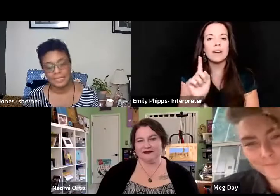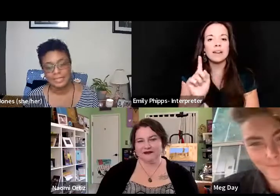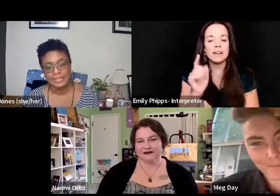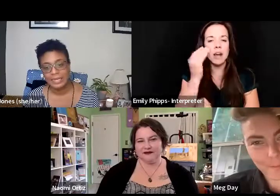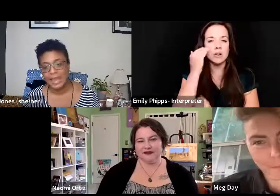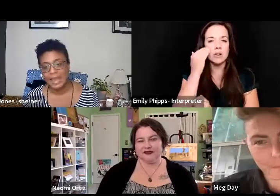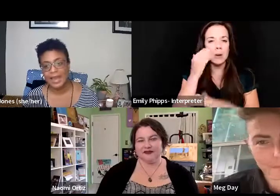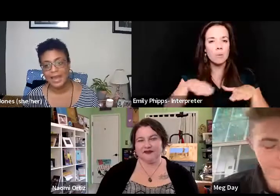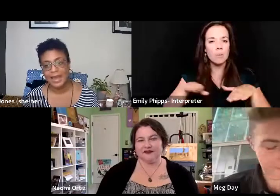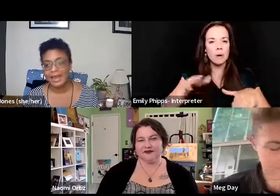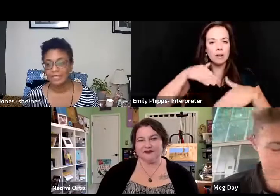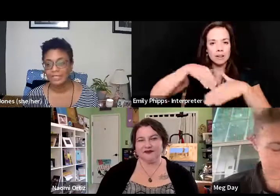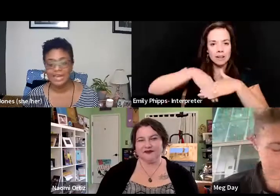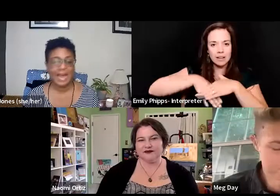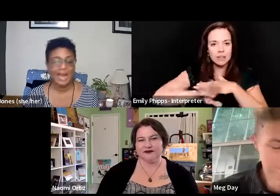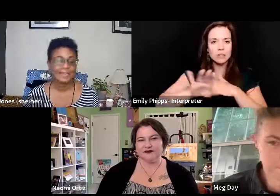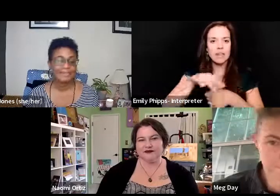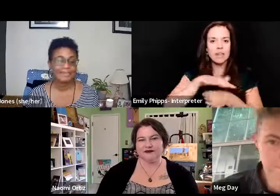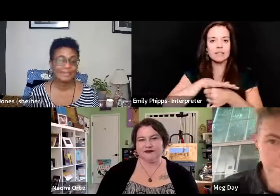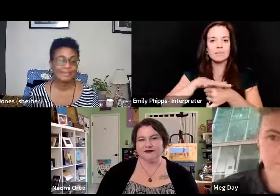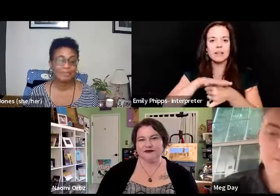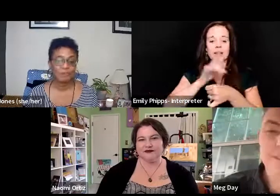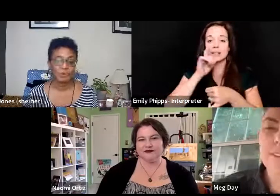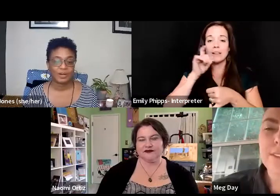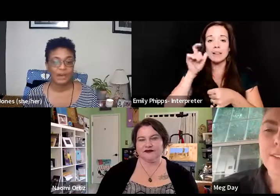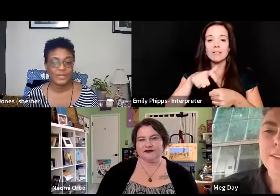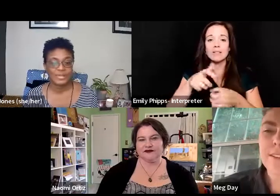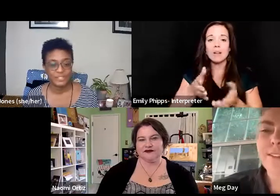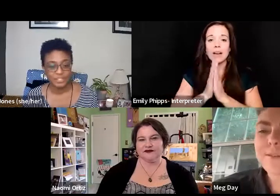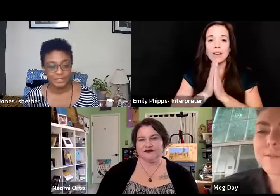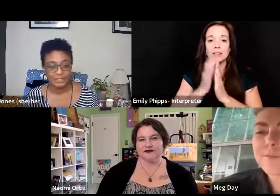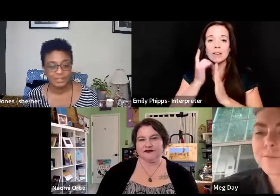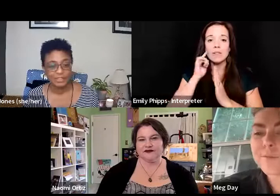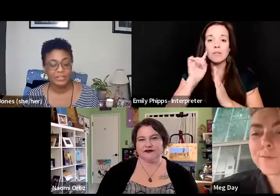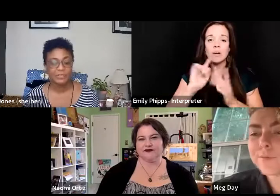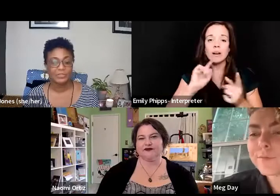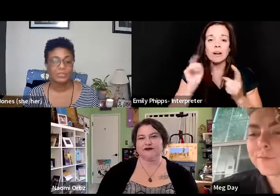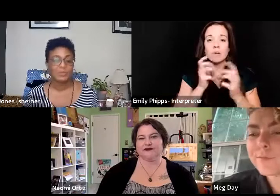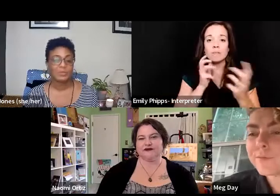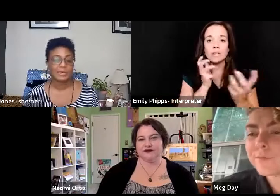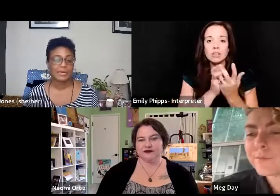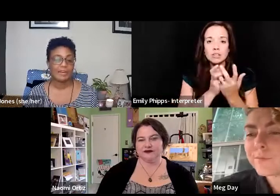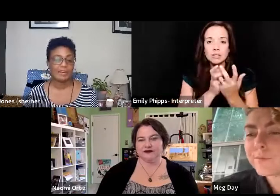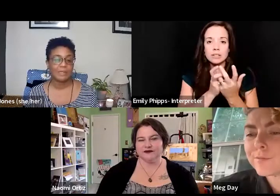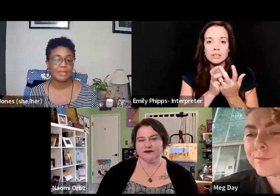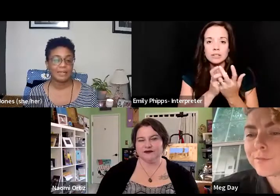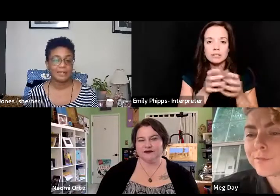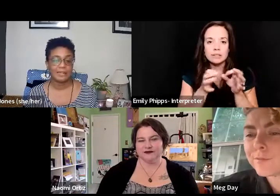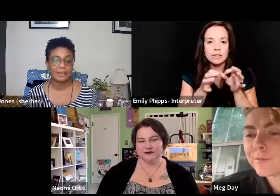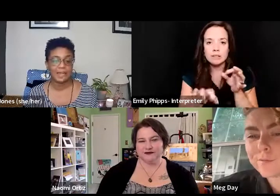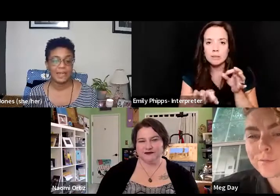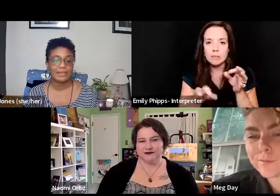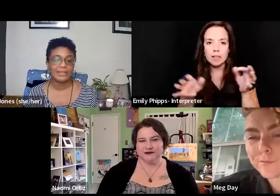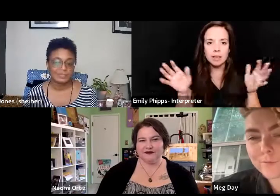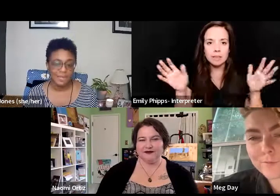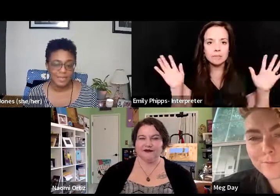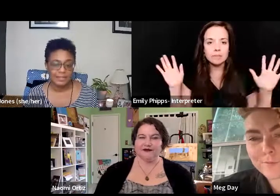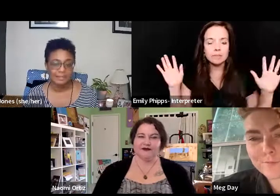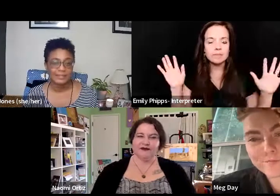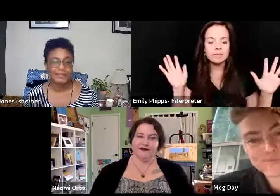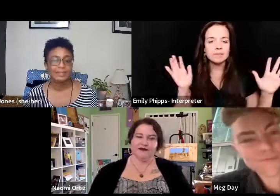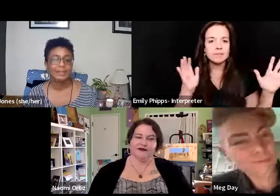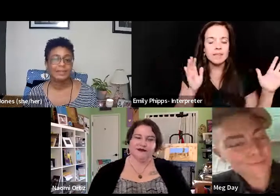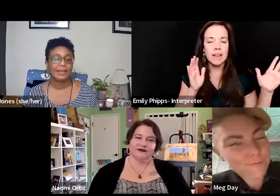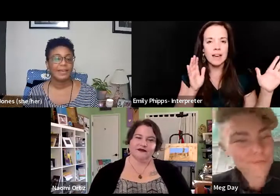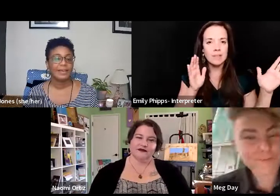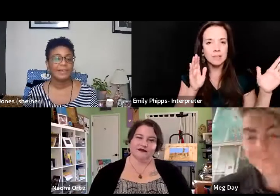space and not having to ask for accommodations to simply have been anticipated